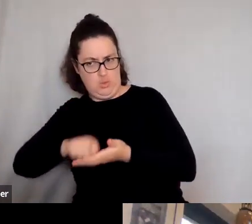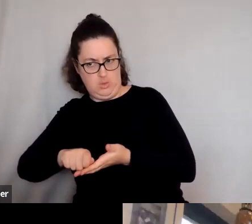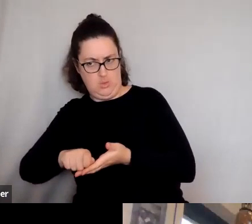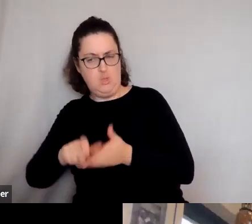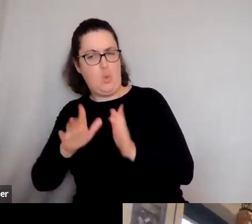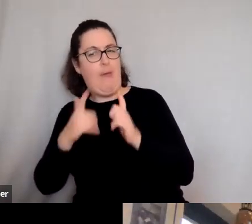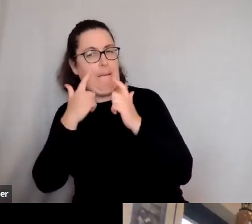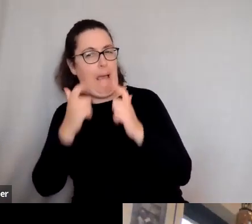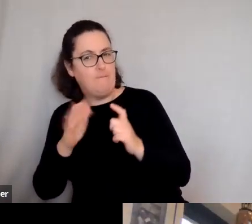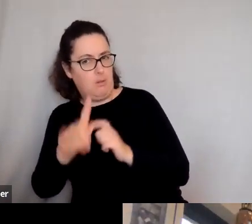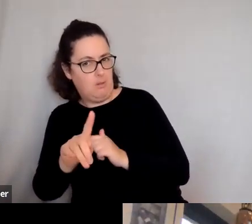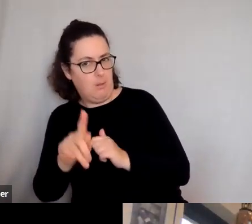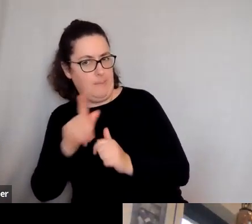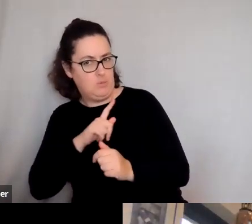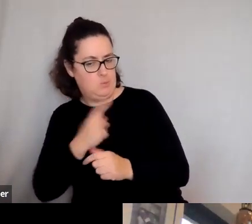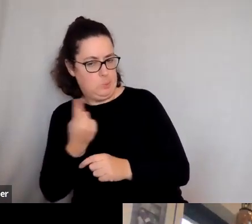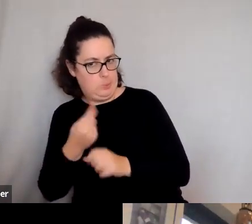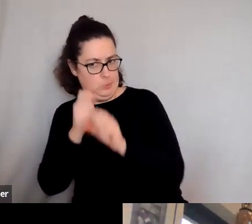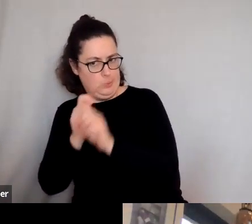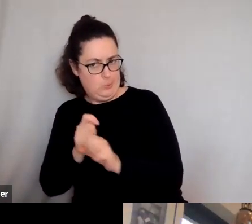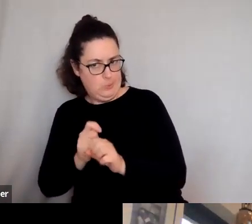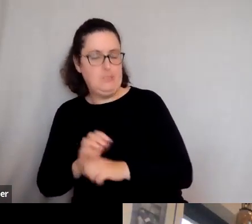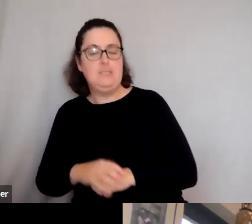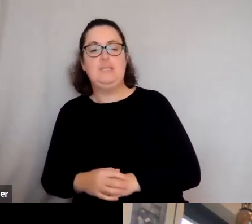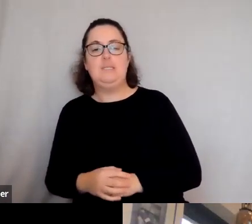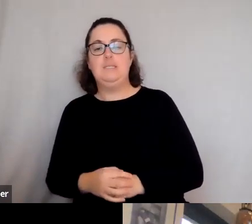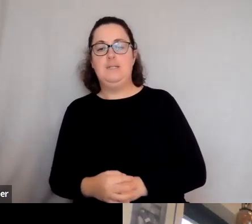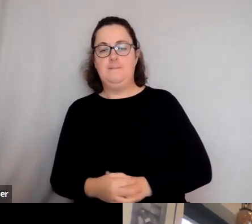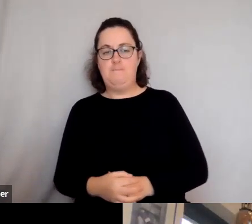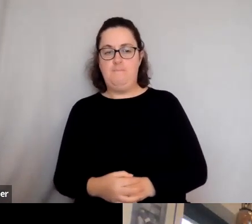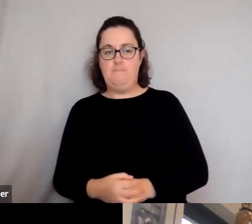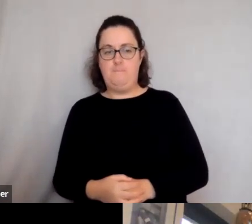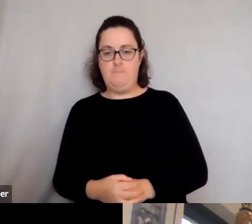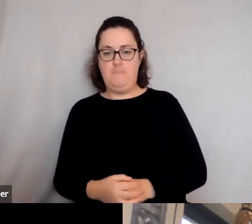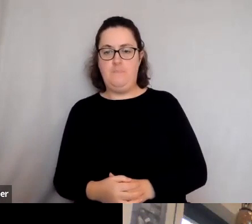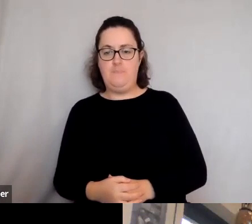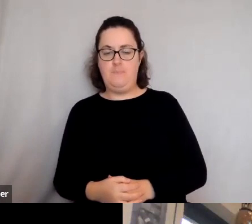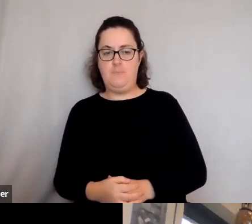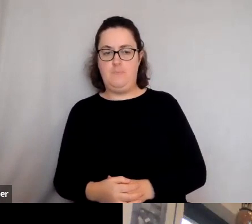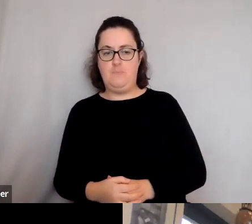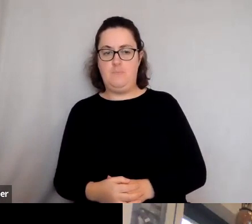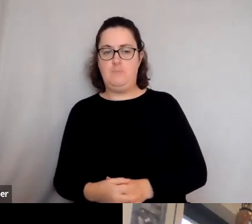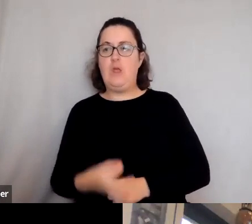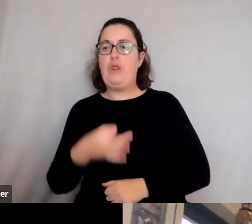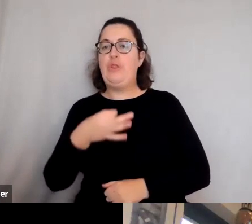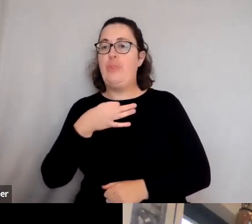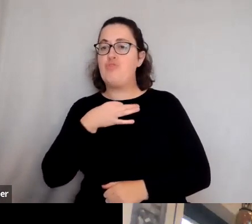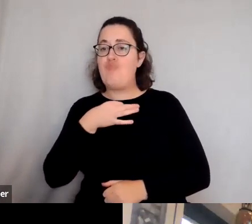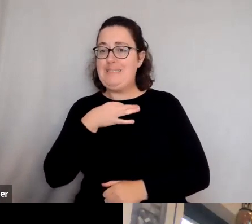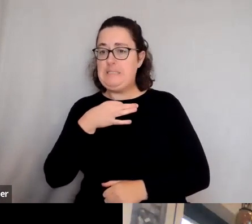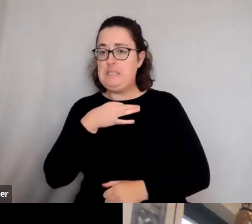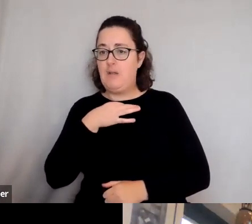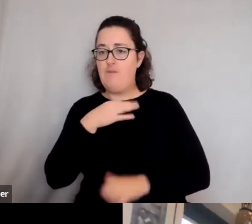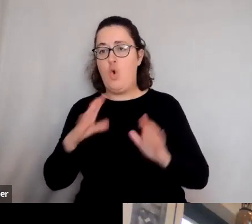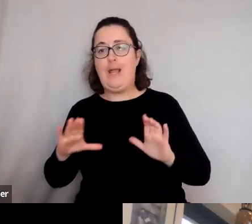be a bit careful. The idea of the threats to collective responsibility,